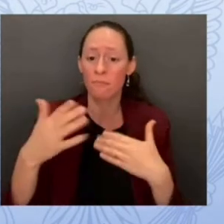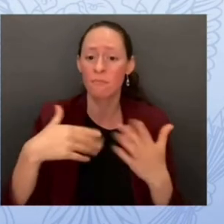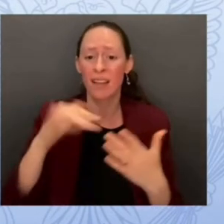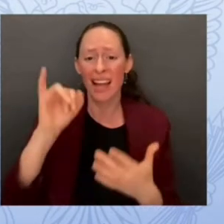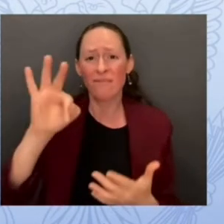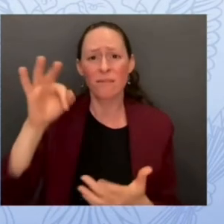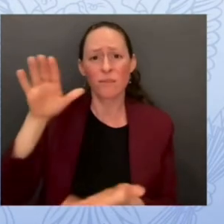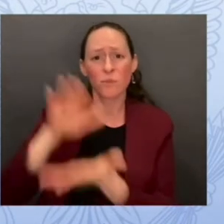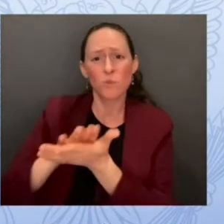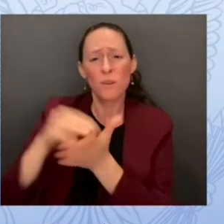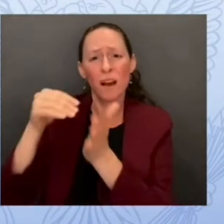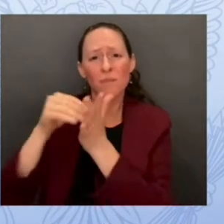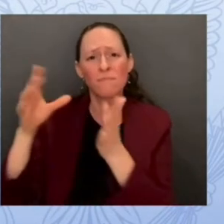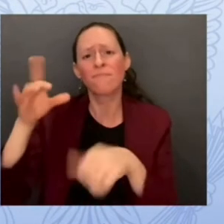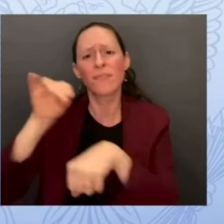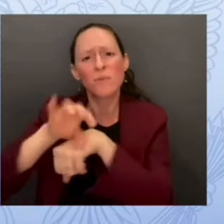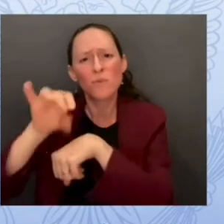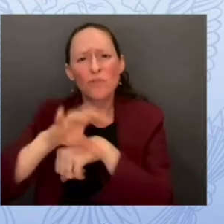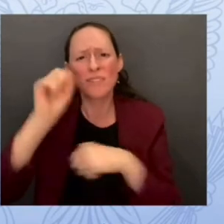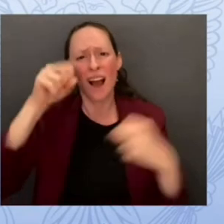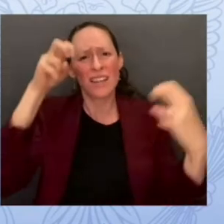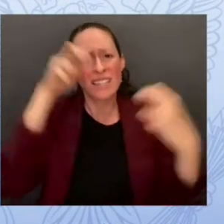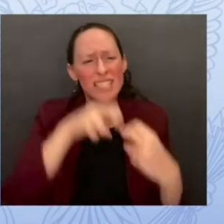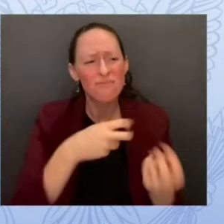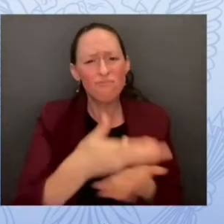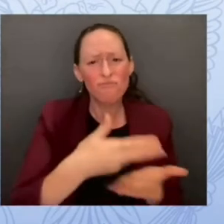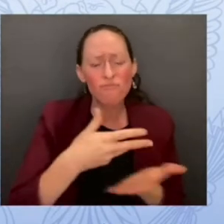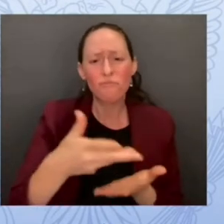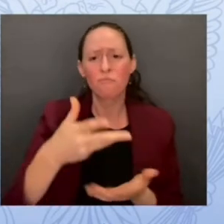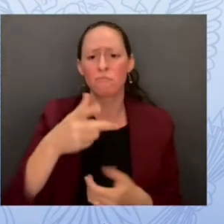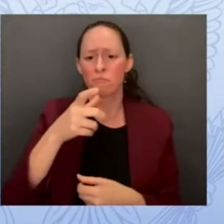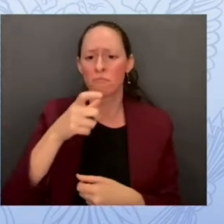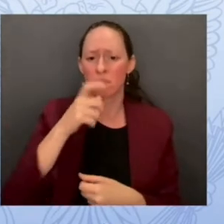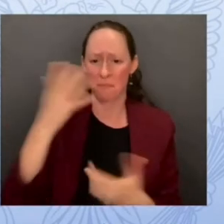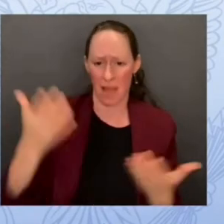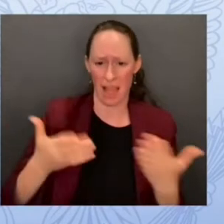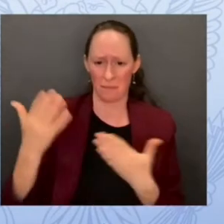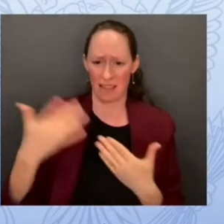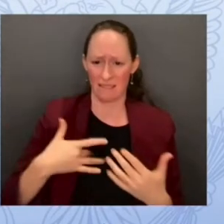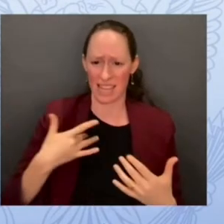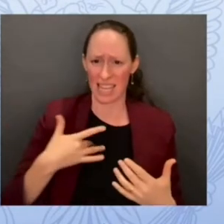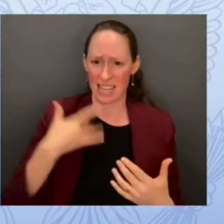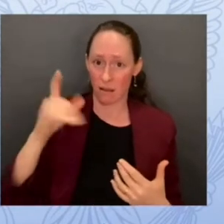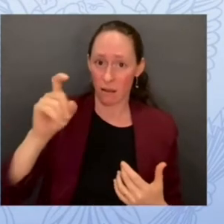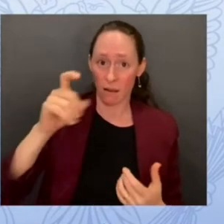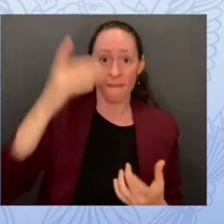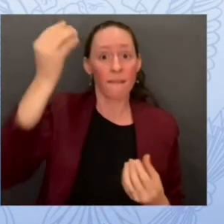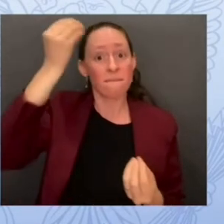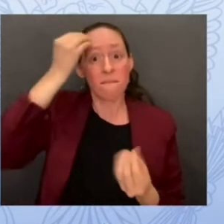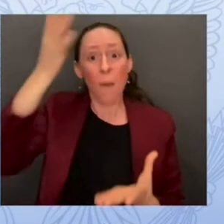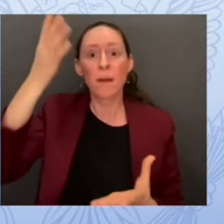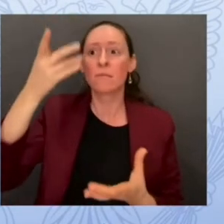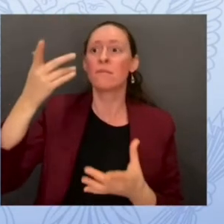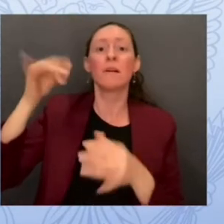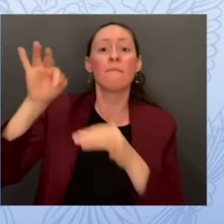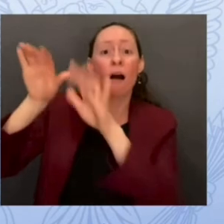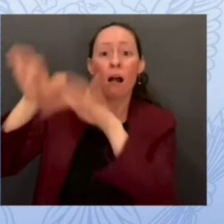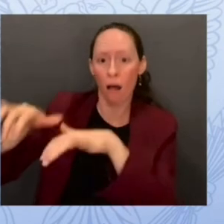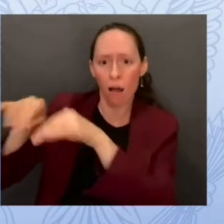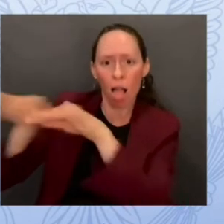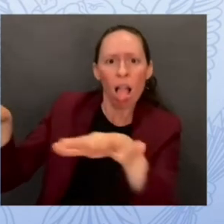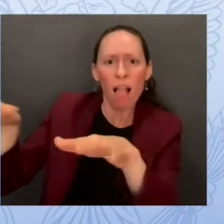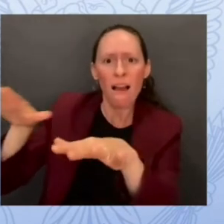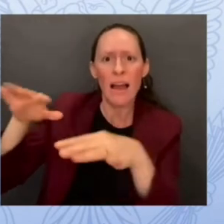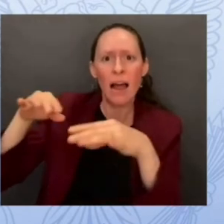worry that these conversations will be shared with the world every classroom should be enriched